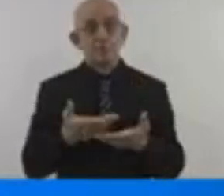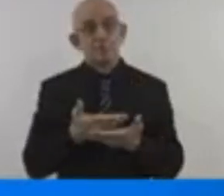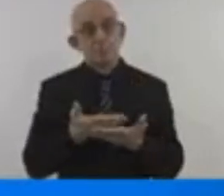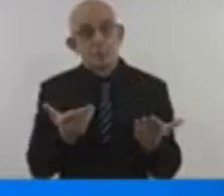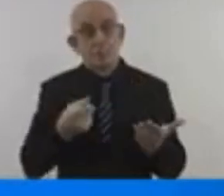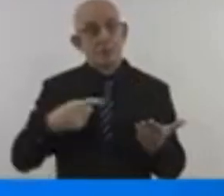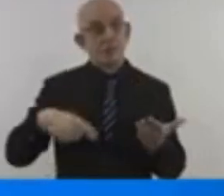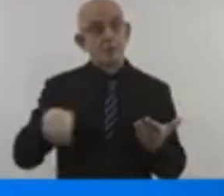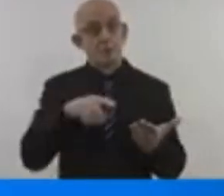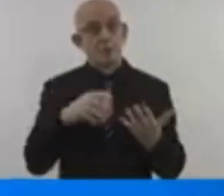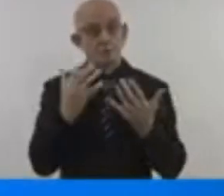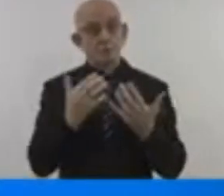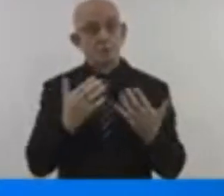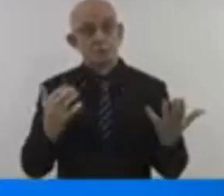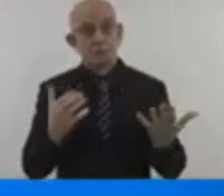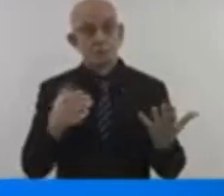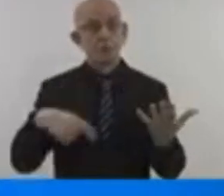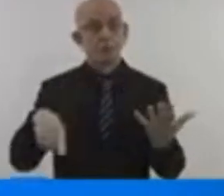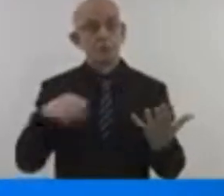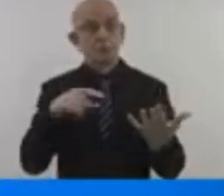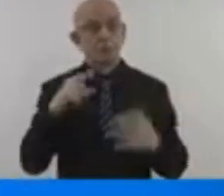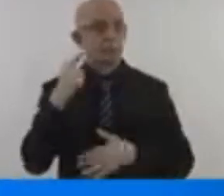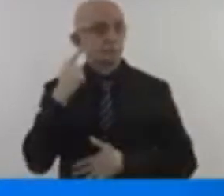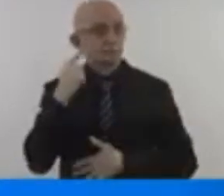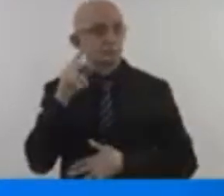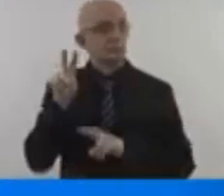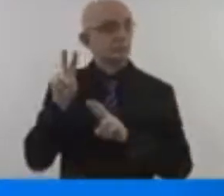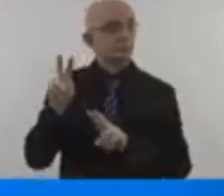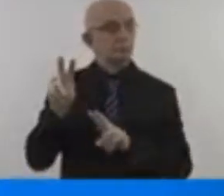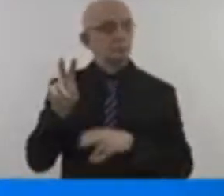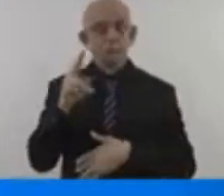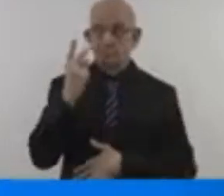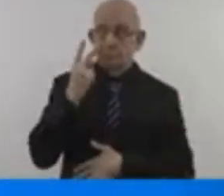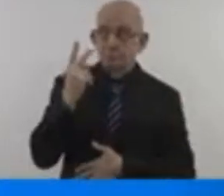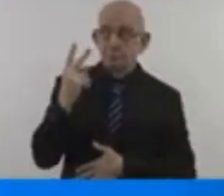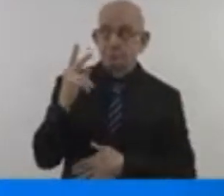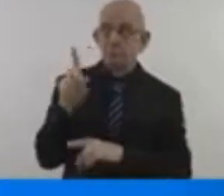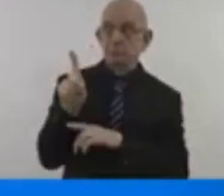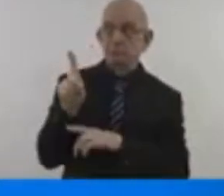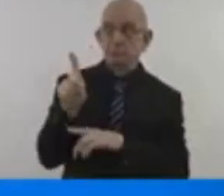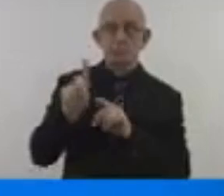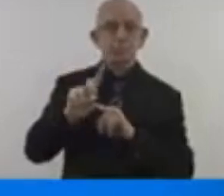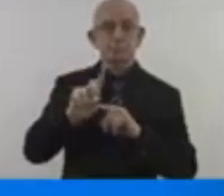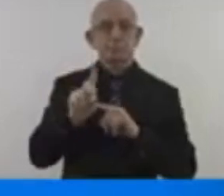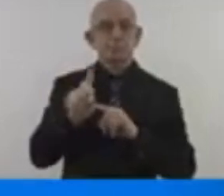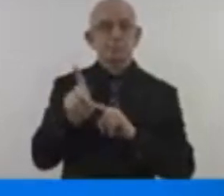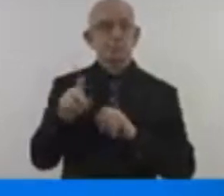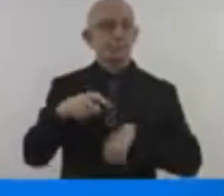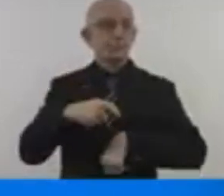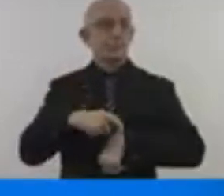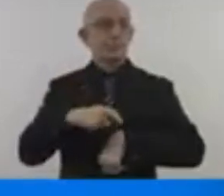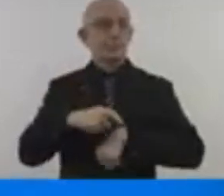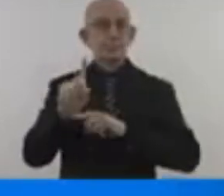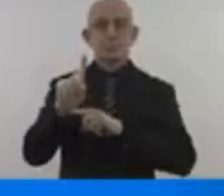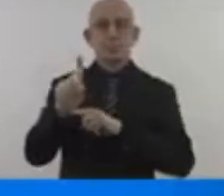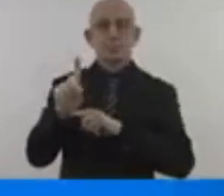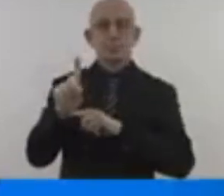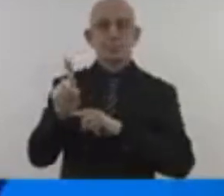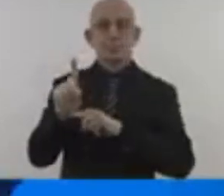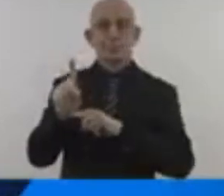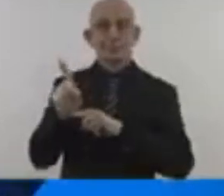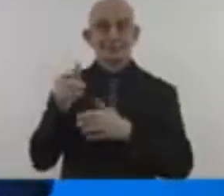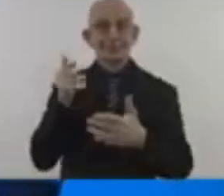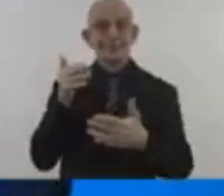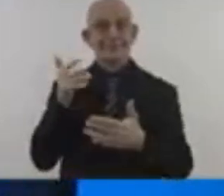the final countdown to limit global temperature rise to 1.5 degrees Celsius. And time is